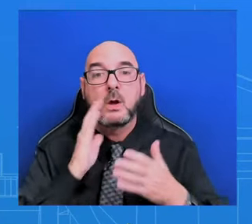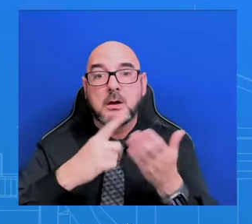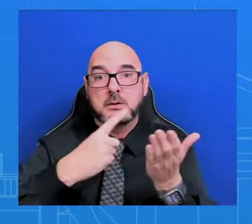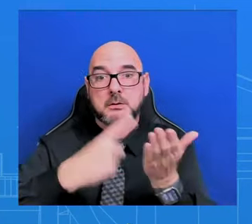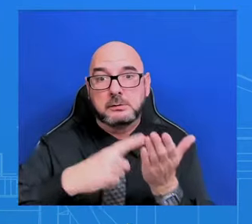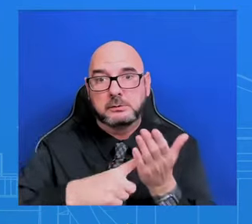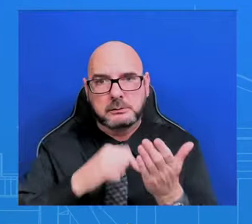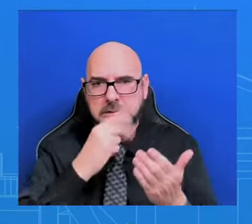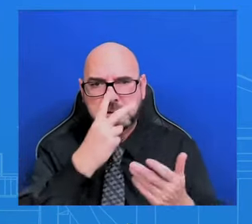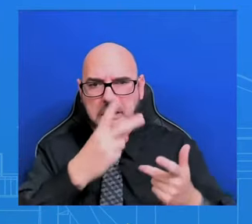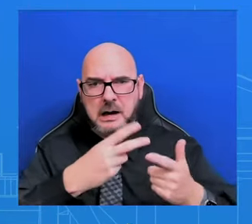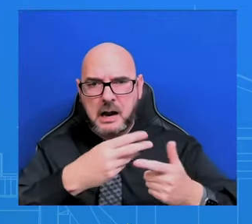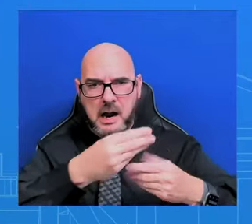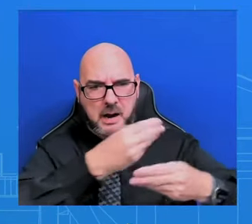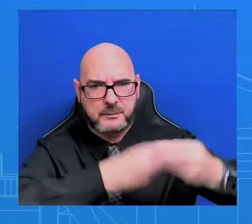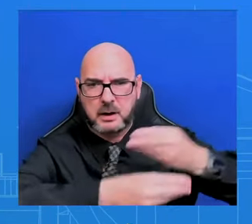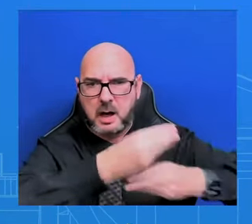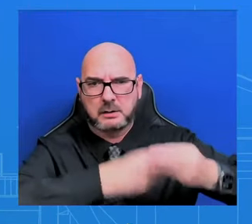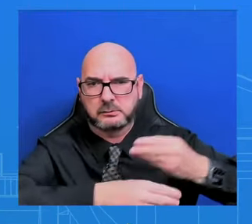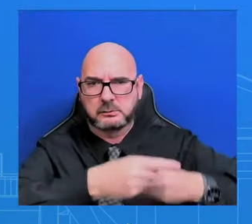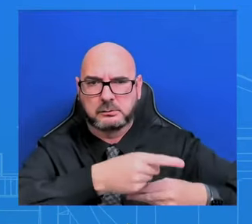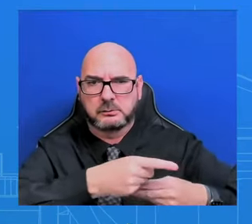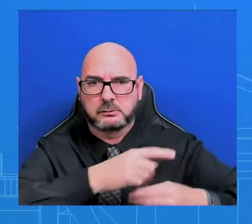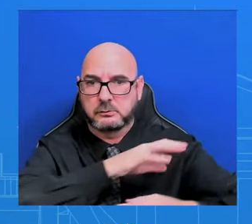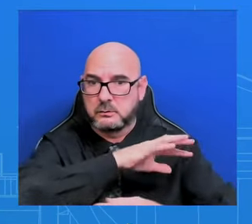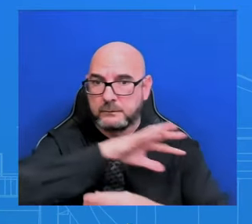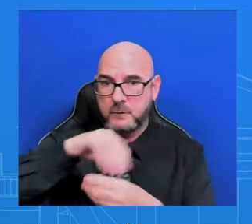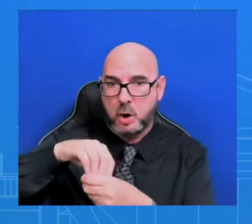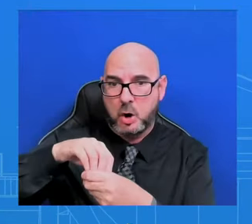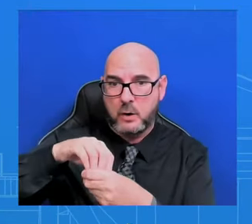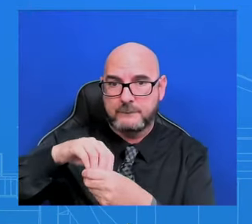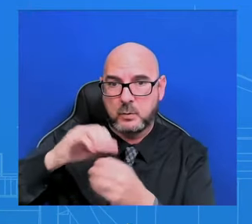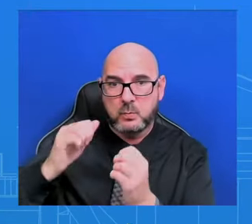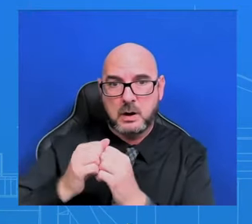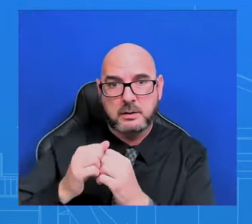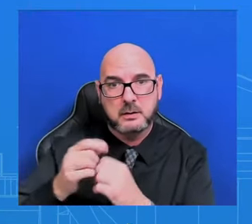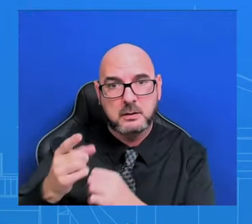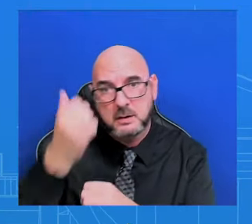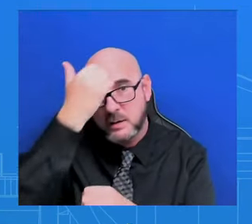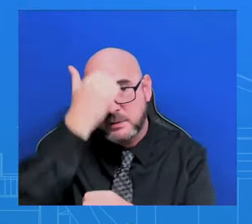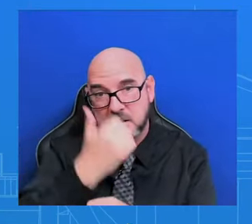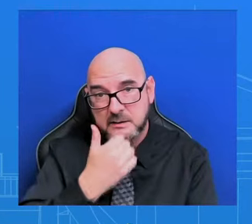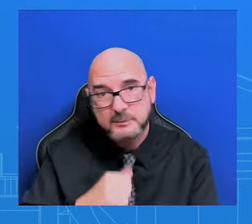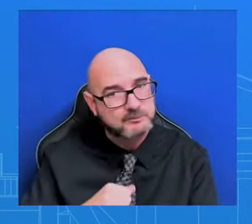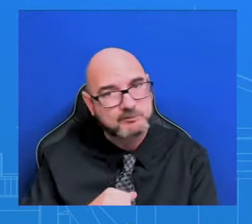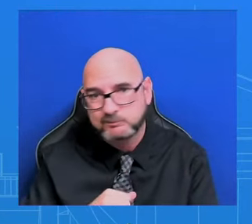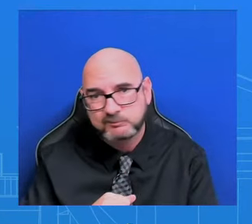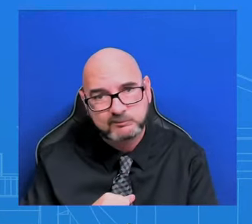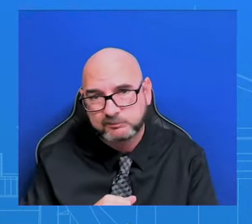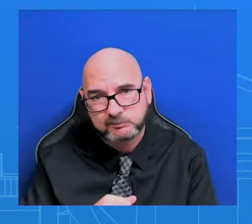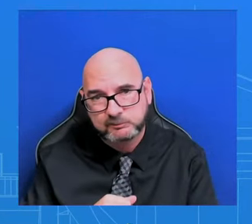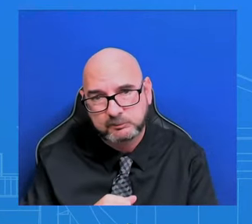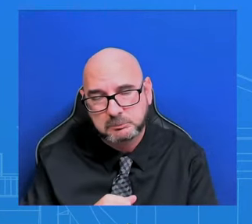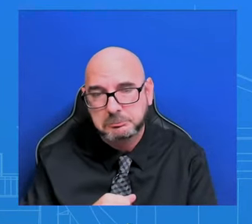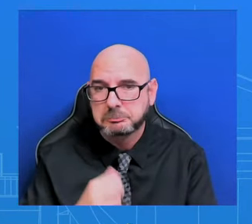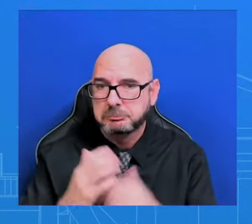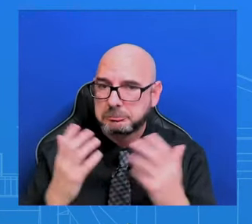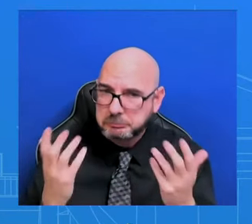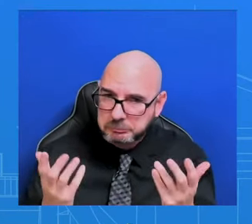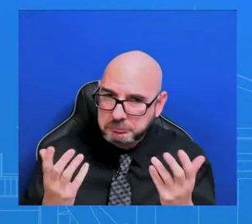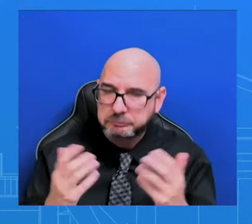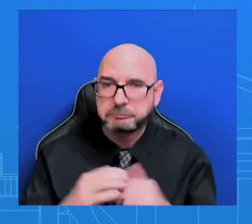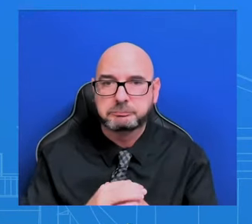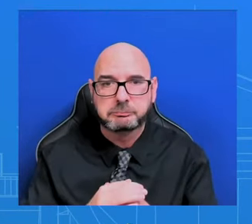both feet and come to the aid of Hamas. There have been, I'm not going to obviously dismiss it, there has been rocket fire exchanged on both